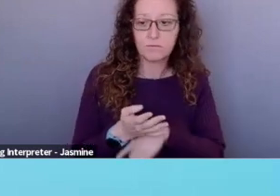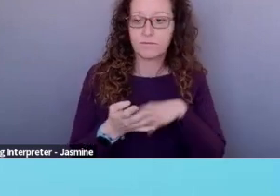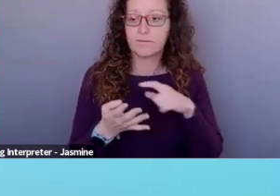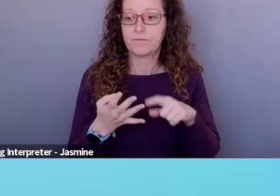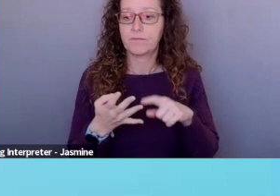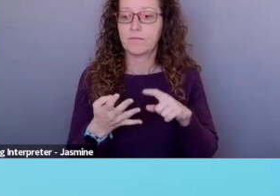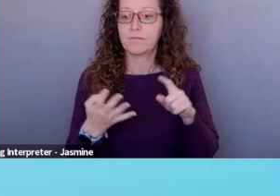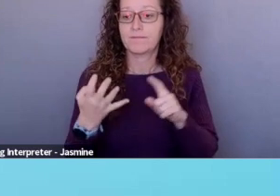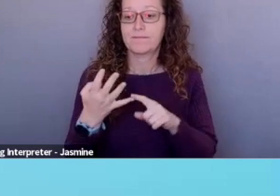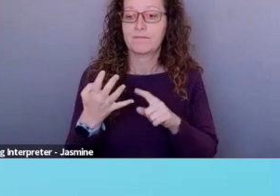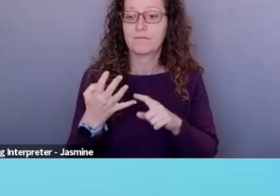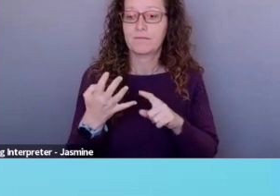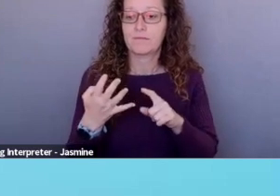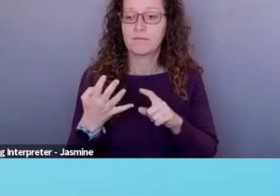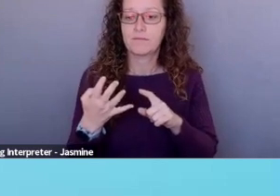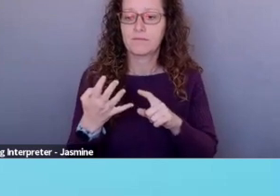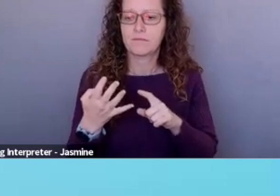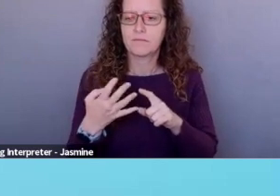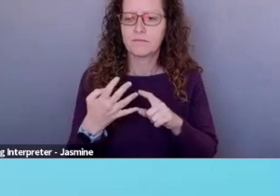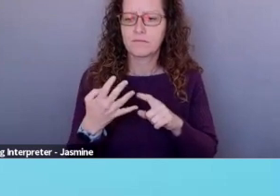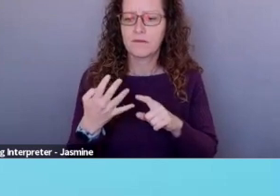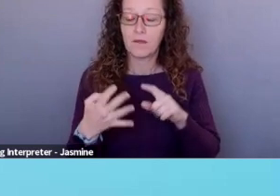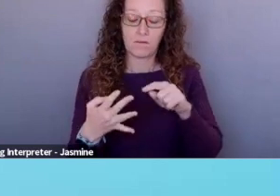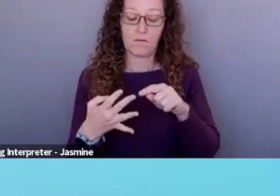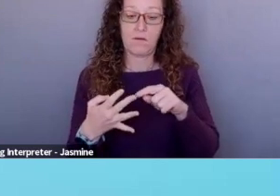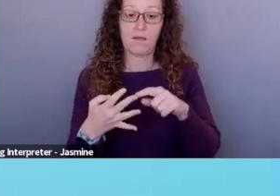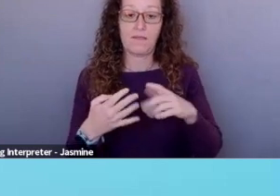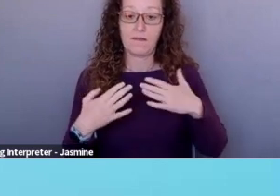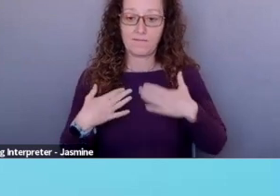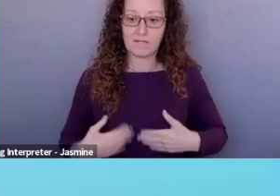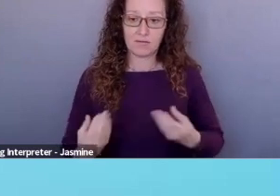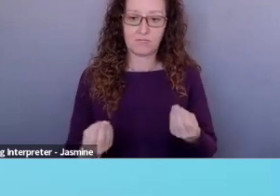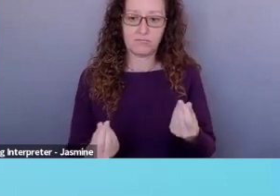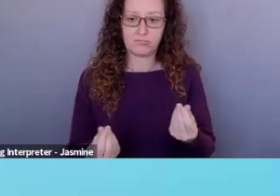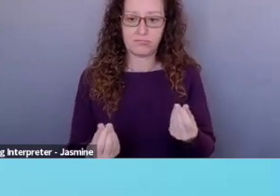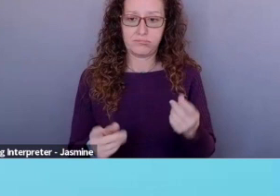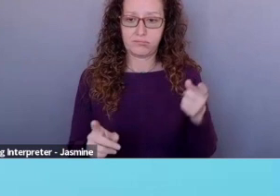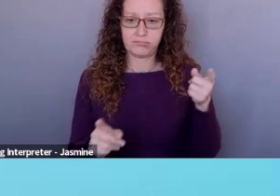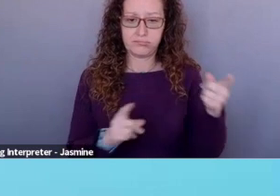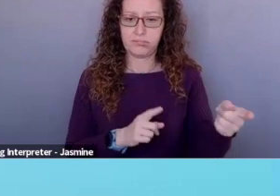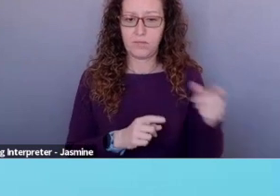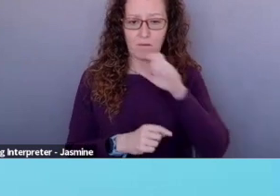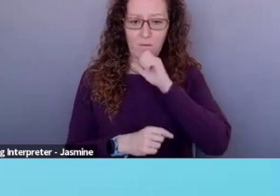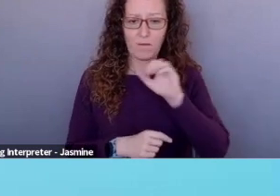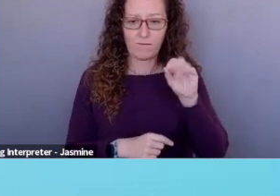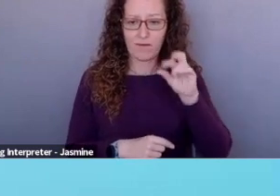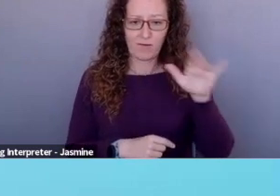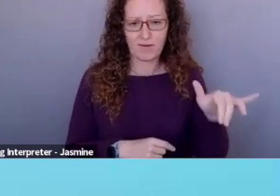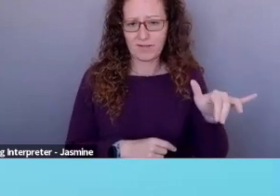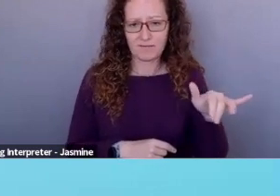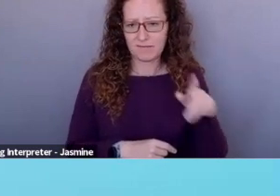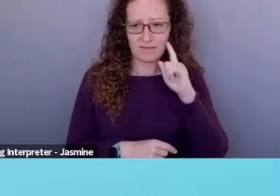which is way down, uh, somewhere old ferry. I think, um, you can go there and use their, uh,